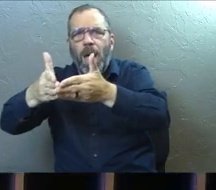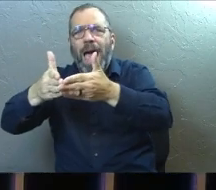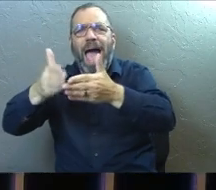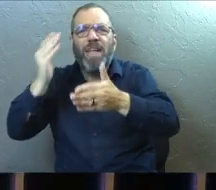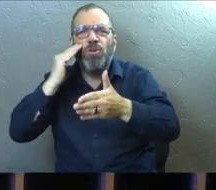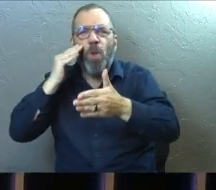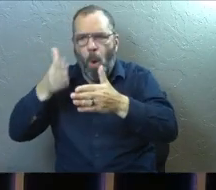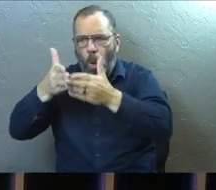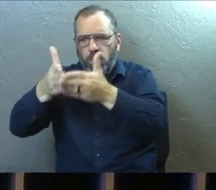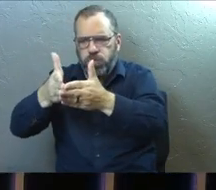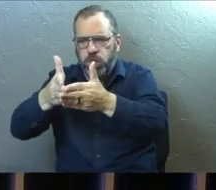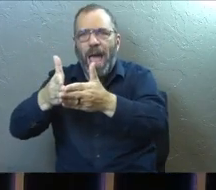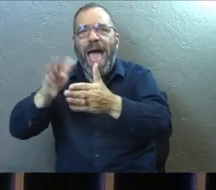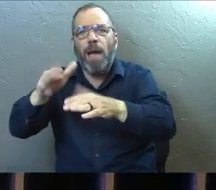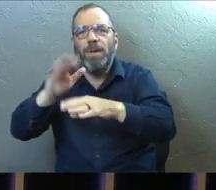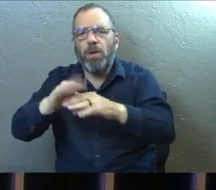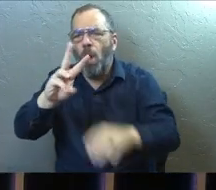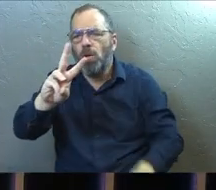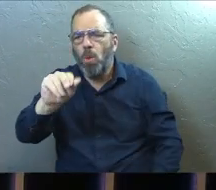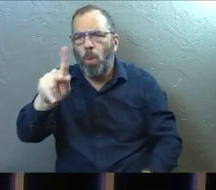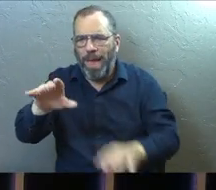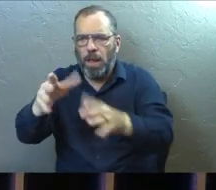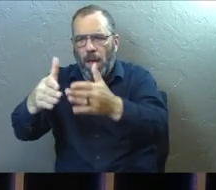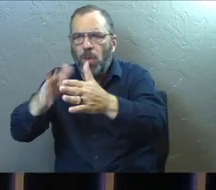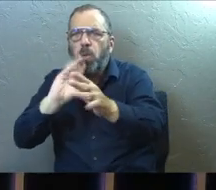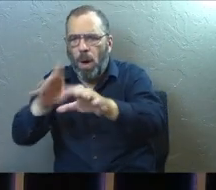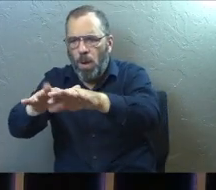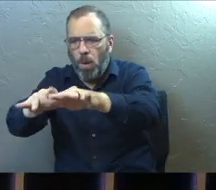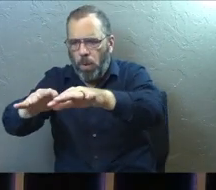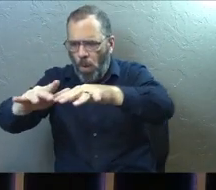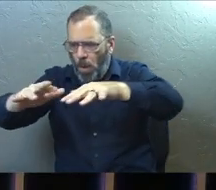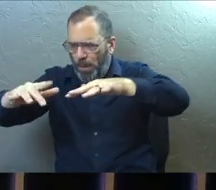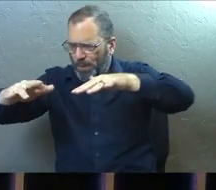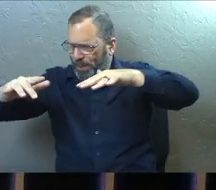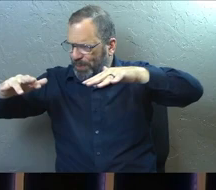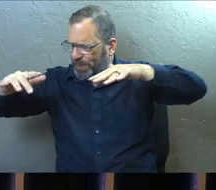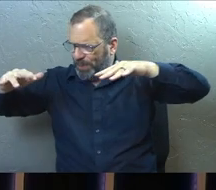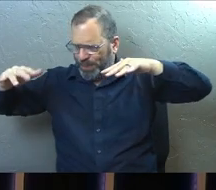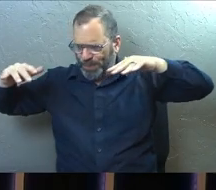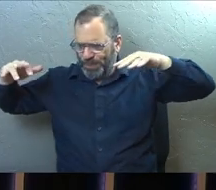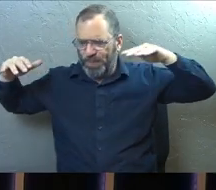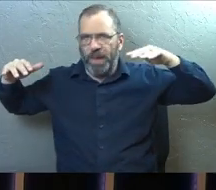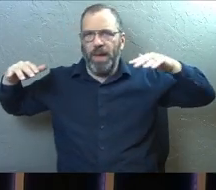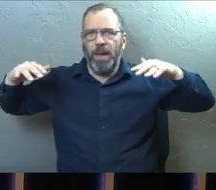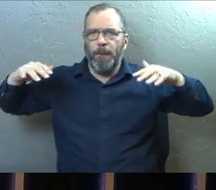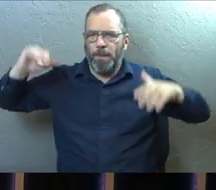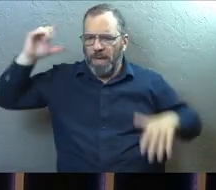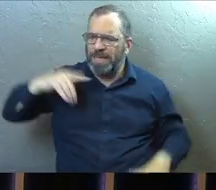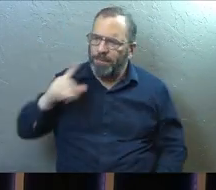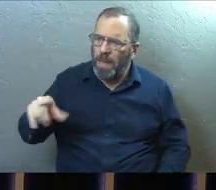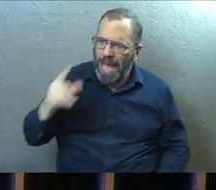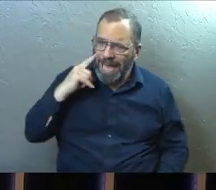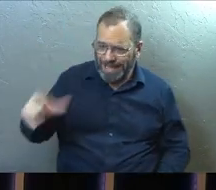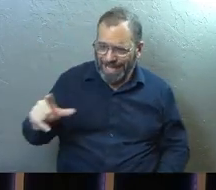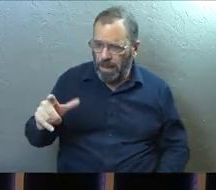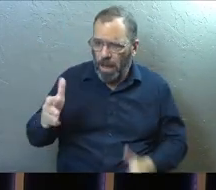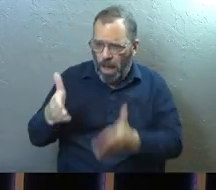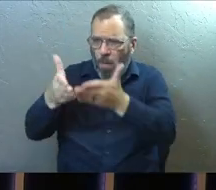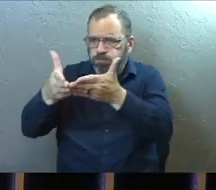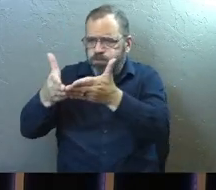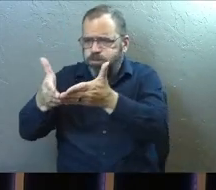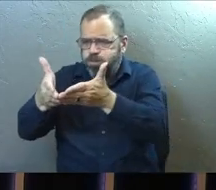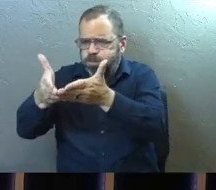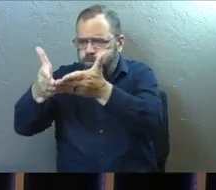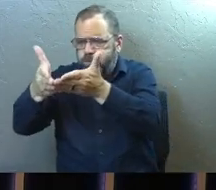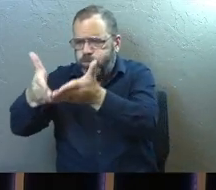behind it, you know, the wake behind it. And you could see that it was moving and God asked the pastor. He says, want you to see that ocean liner.